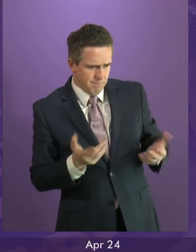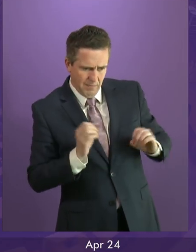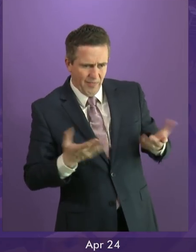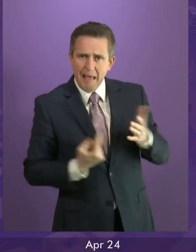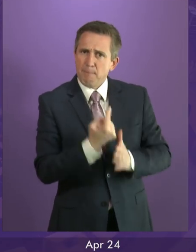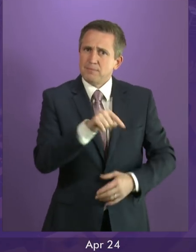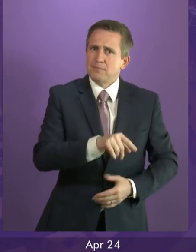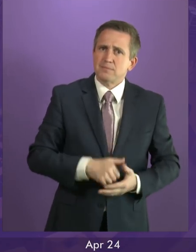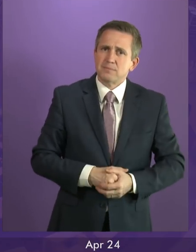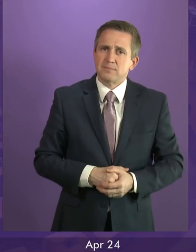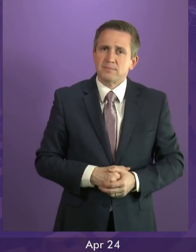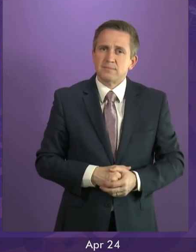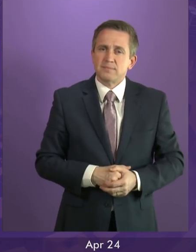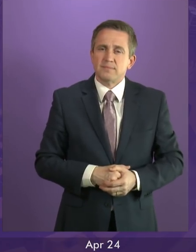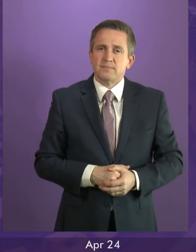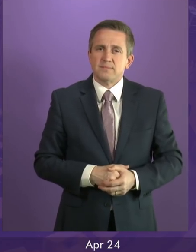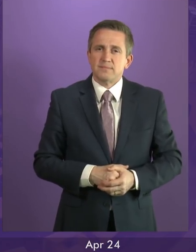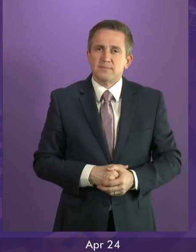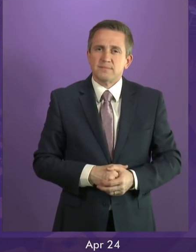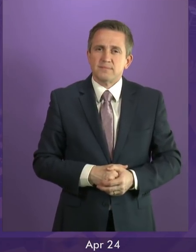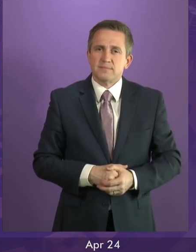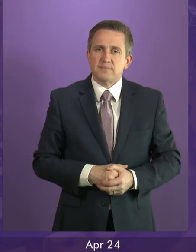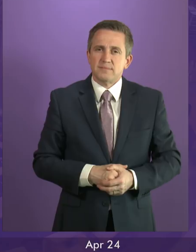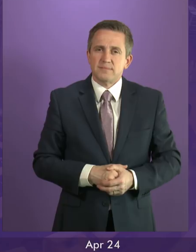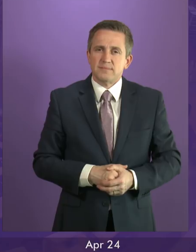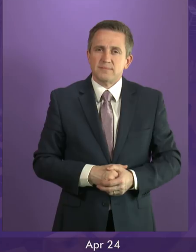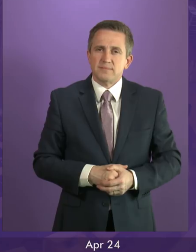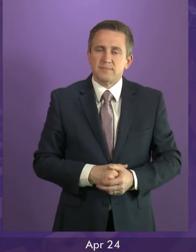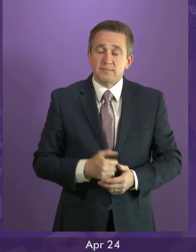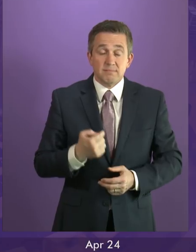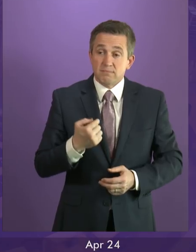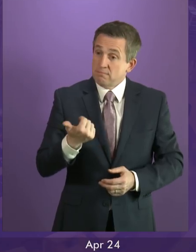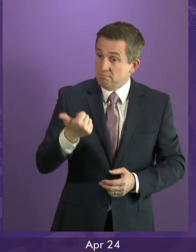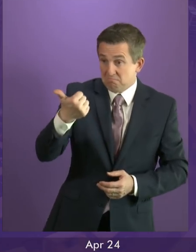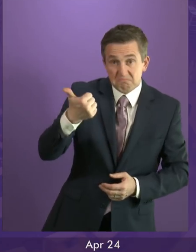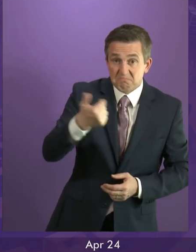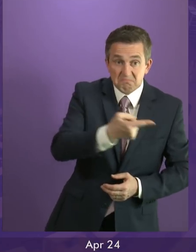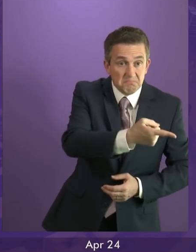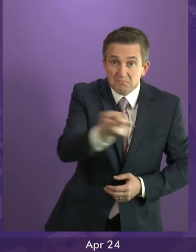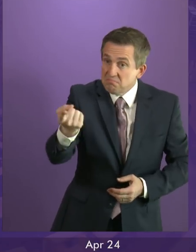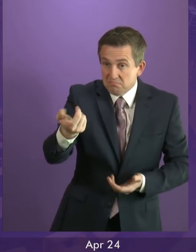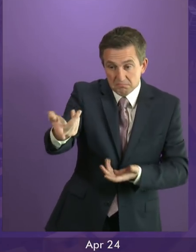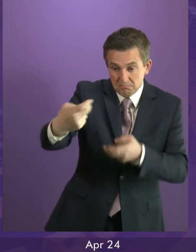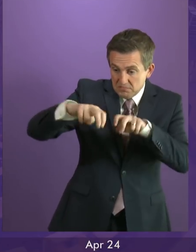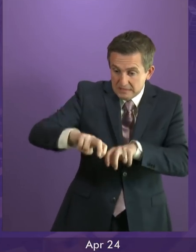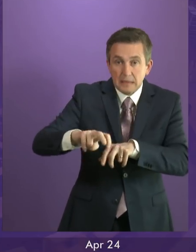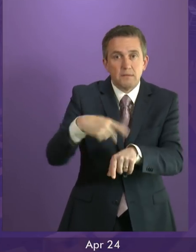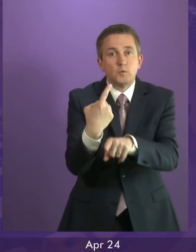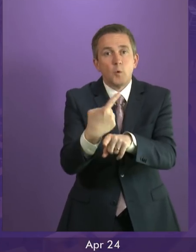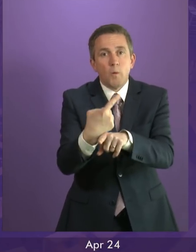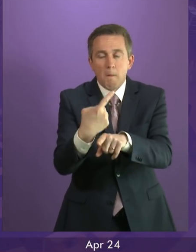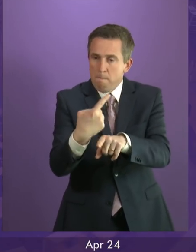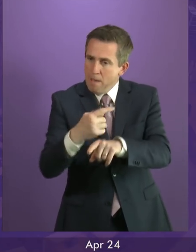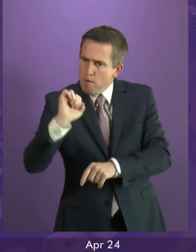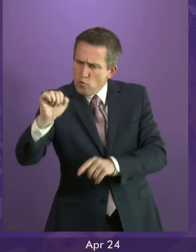But the question for those, and I am absolutely, you know, absolutely willing to sit down with any party in this chamber and to talk about those